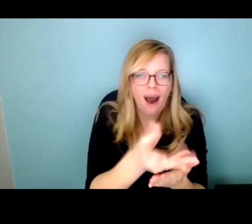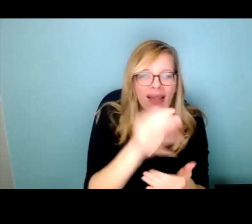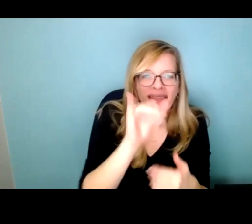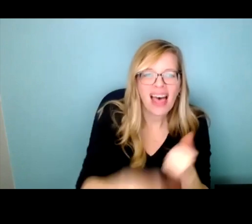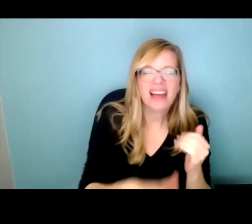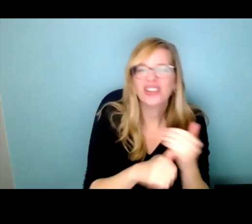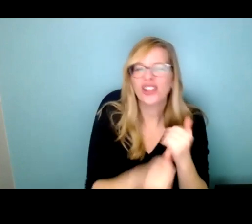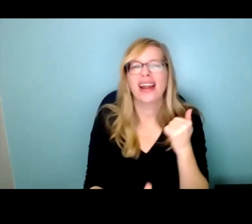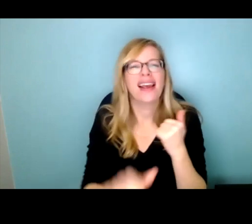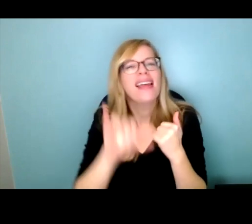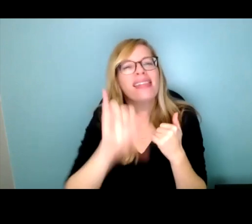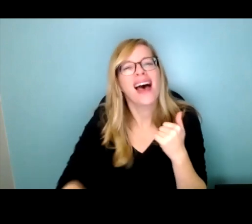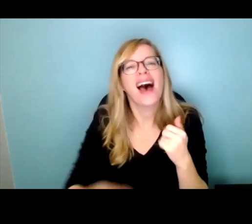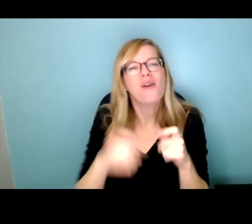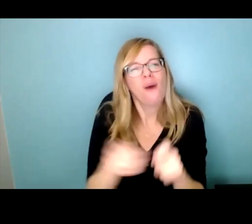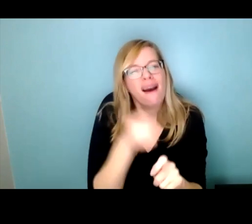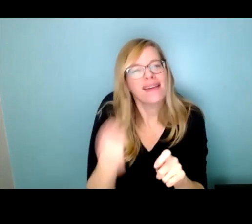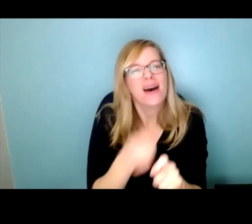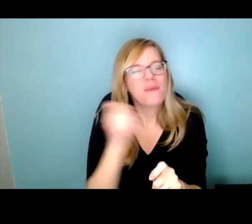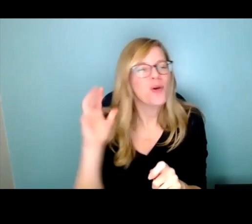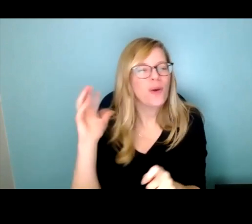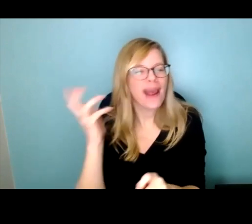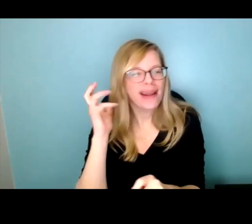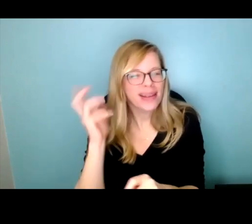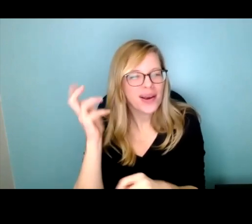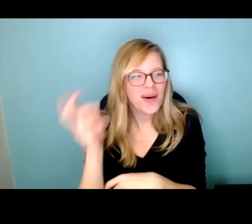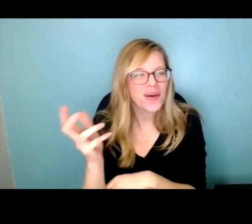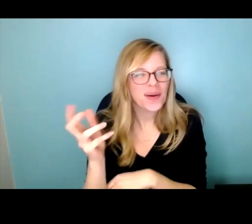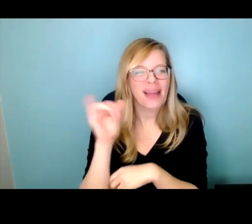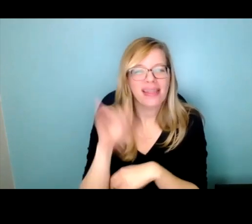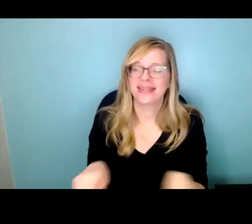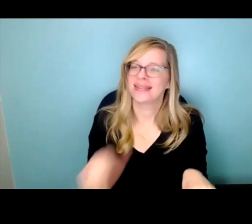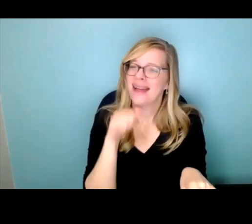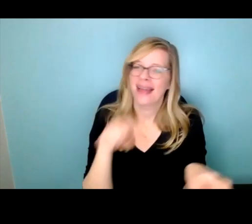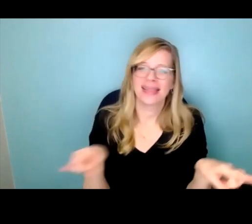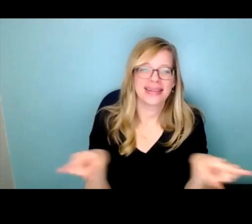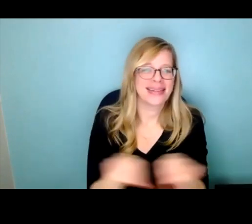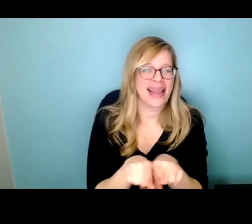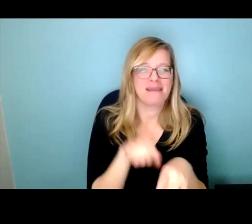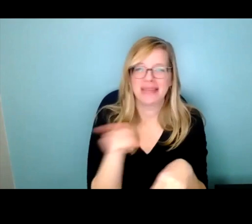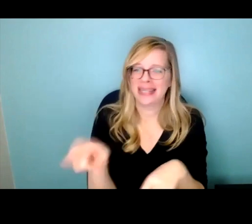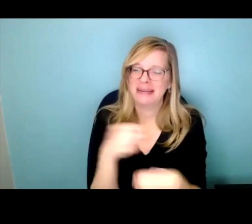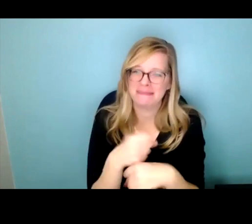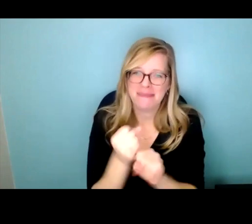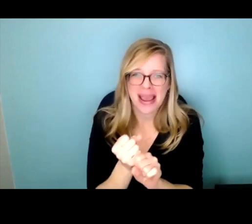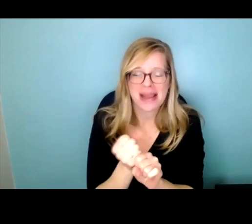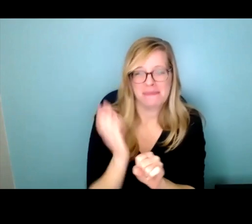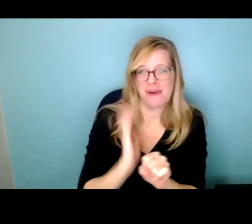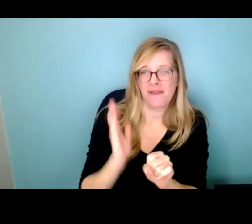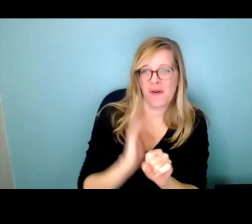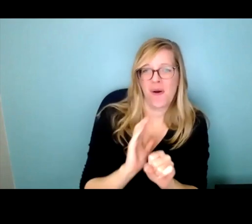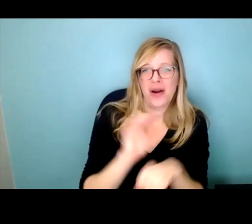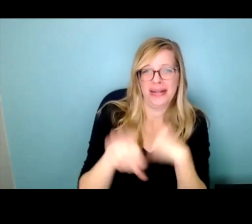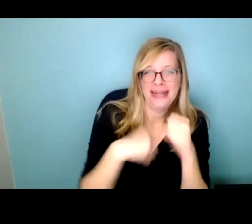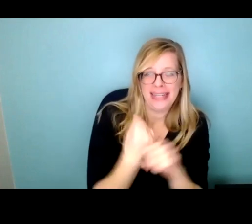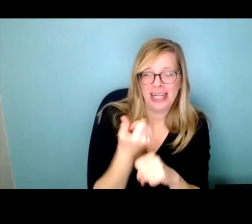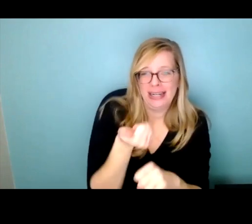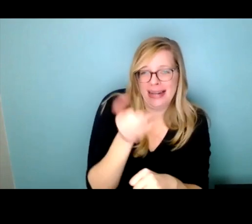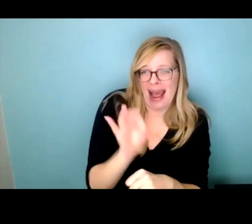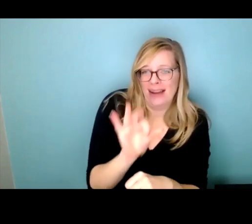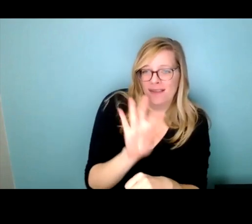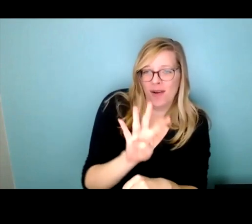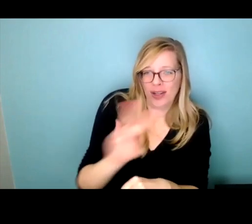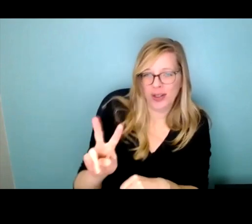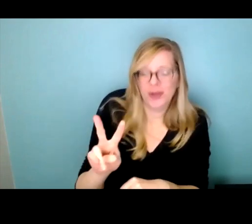wind-up radio nothing like the one he made in 42 with his dad a first world war